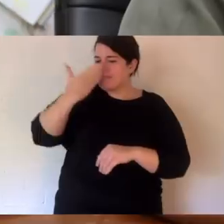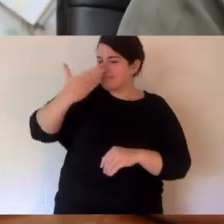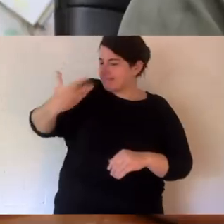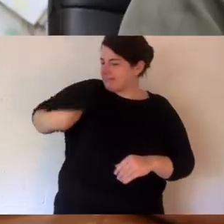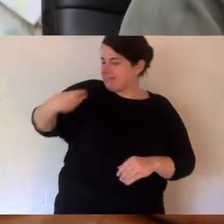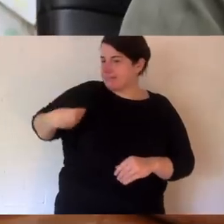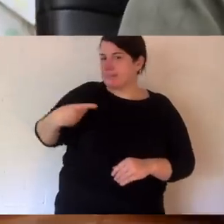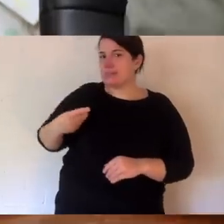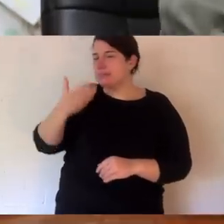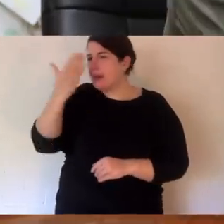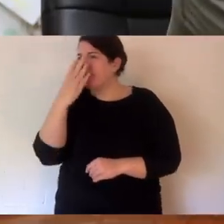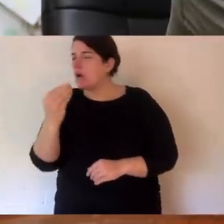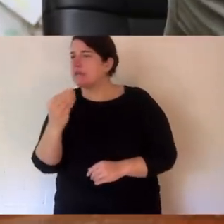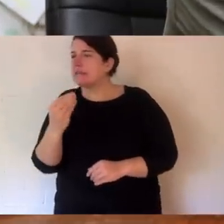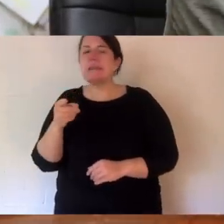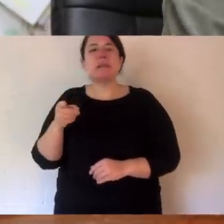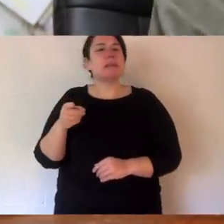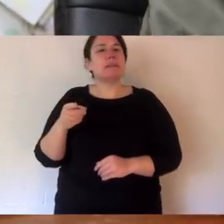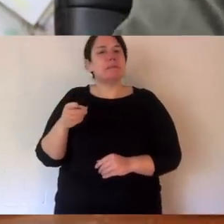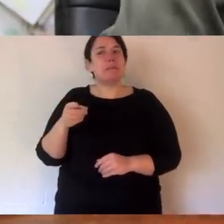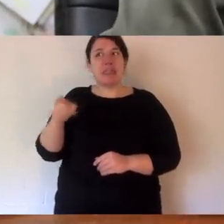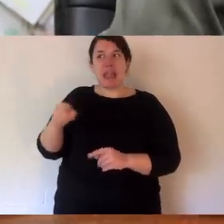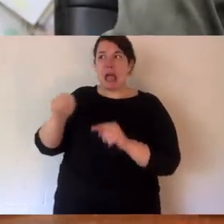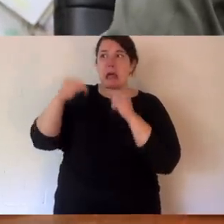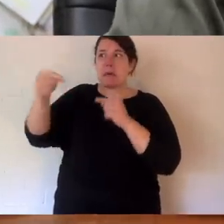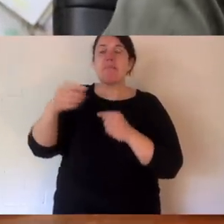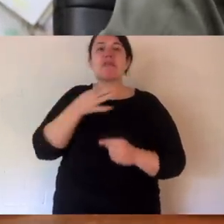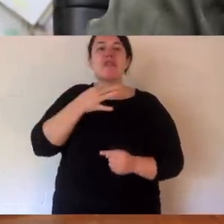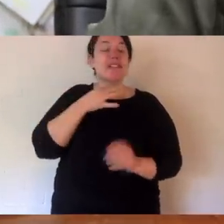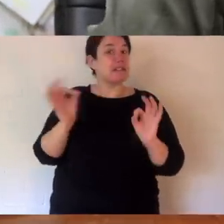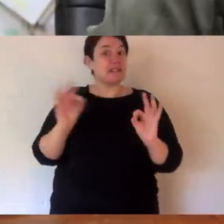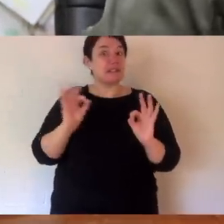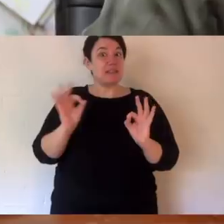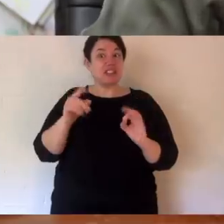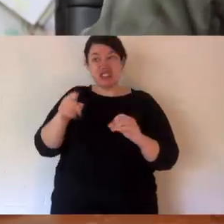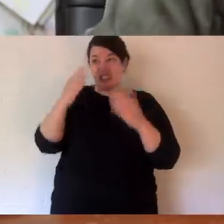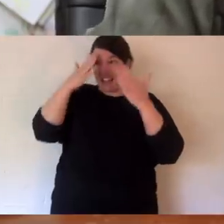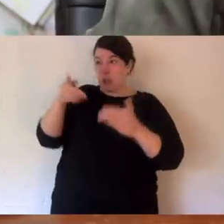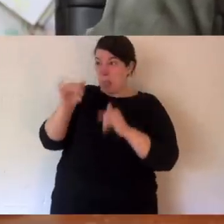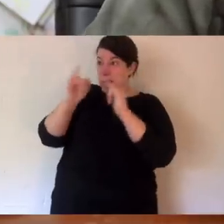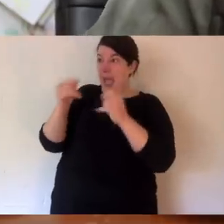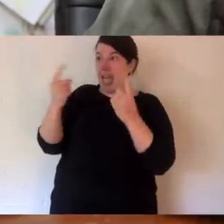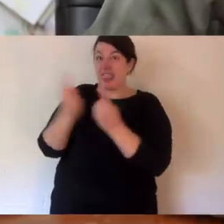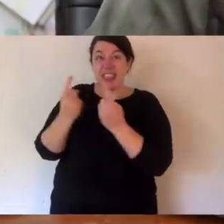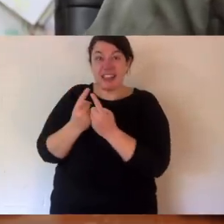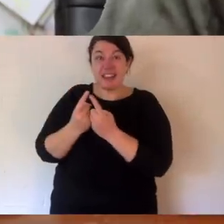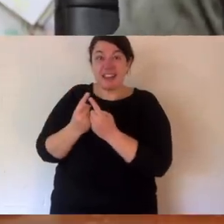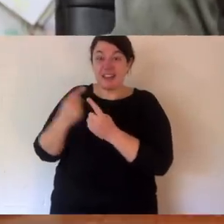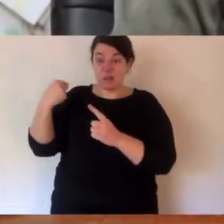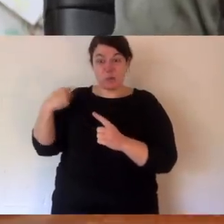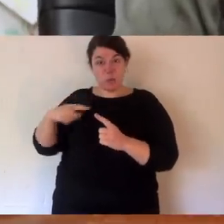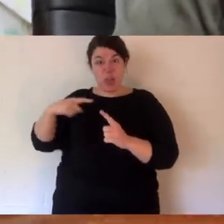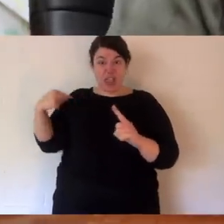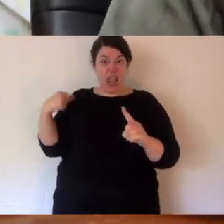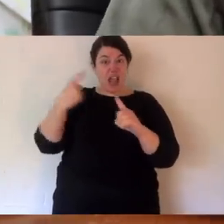it's wee, it's urine, or the scent from its fur, Ella doesn't recognise it as a threat. She doesn't even know it's a bad thing. And